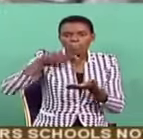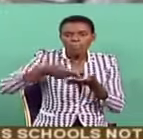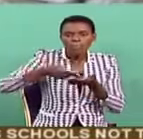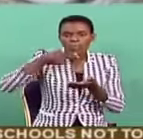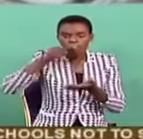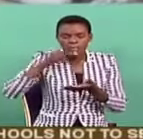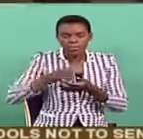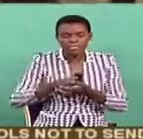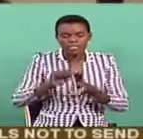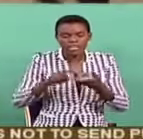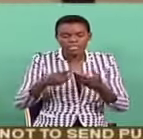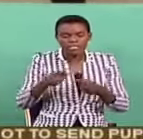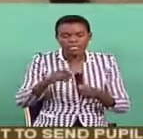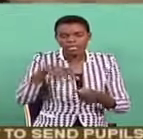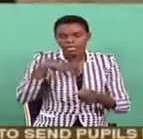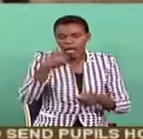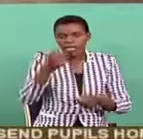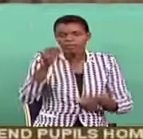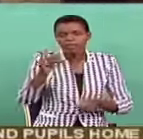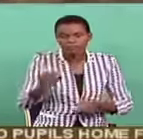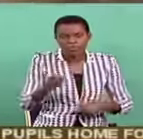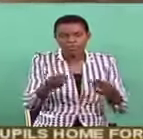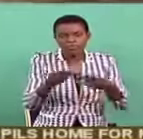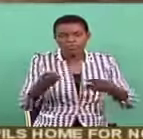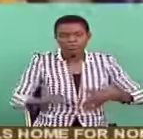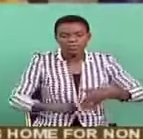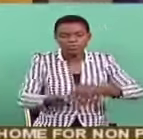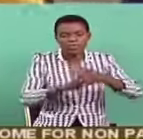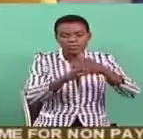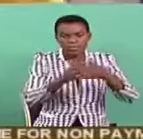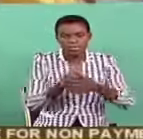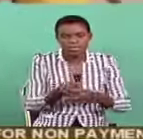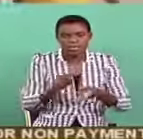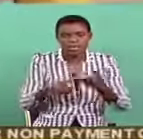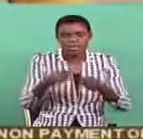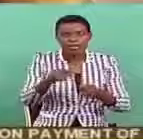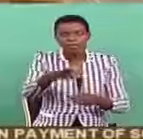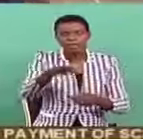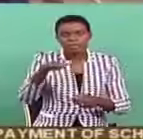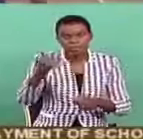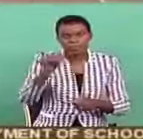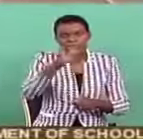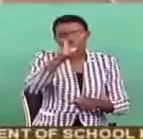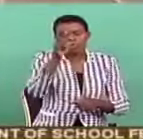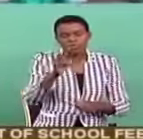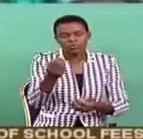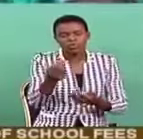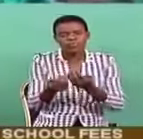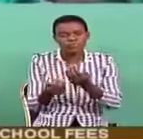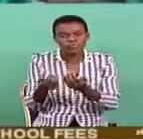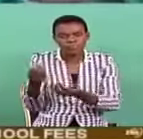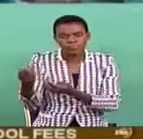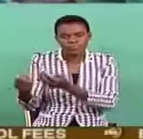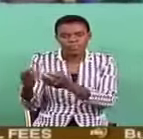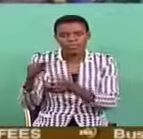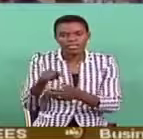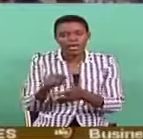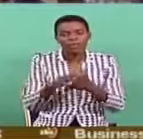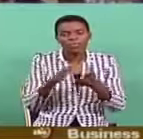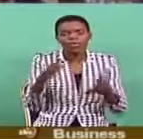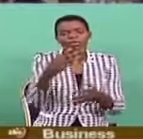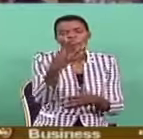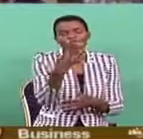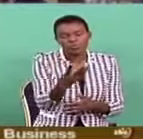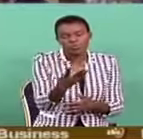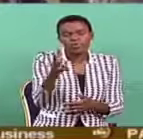community support to ensure its success. Currently, the country's overall school-going population exceeds 4 million. Mersi Wolf,